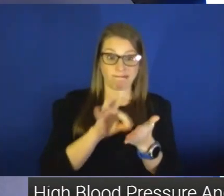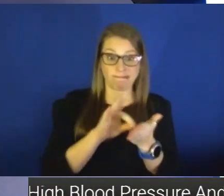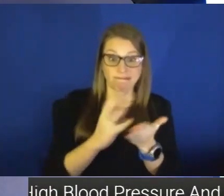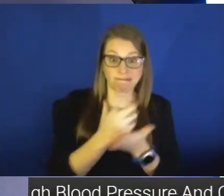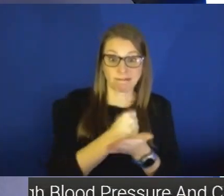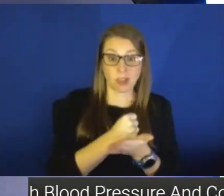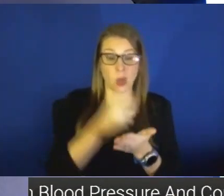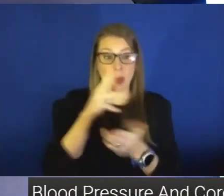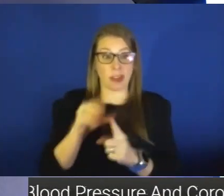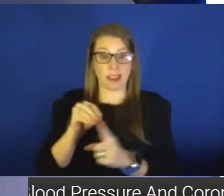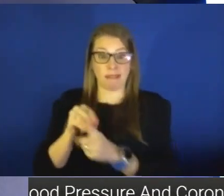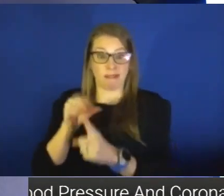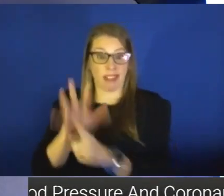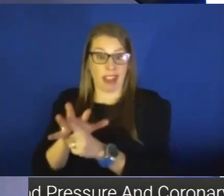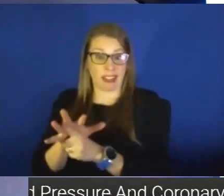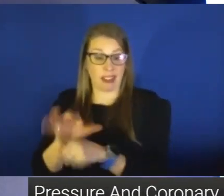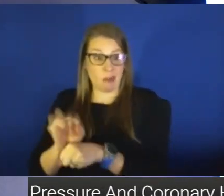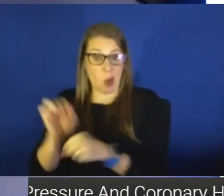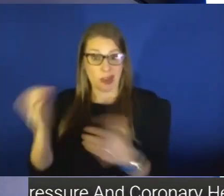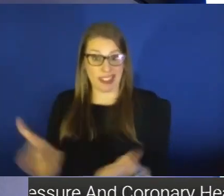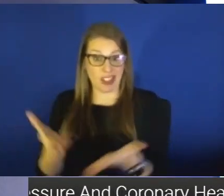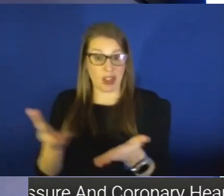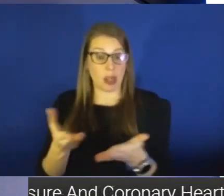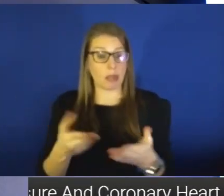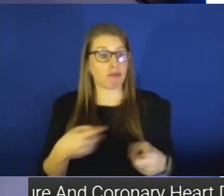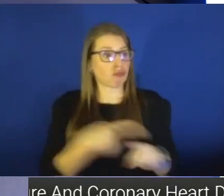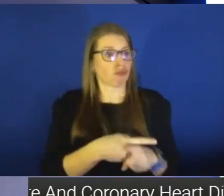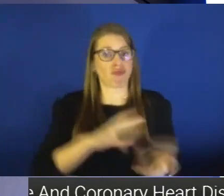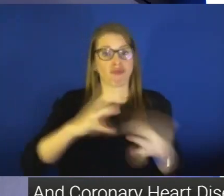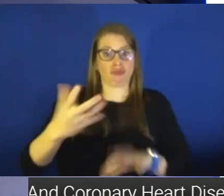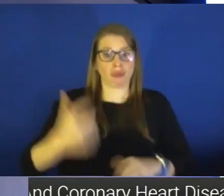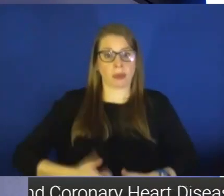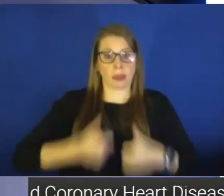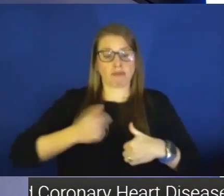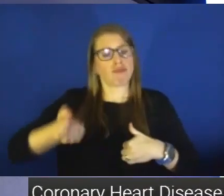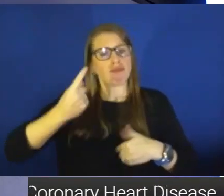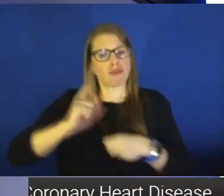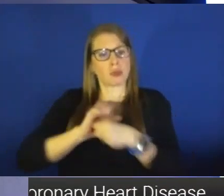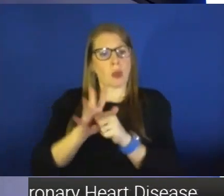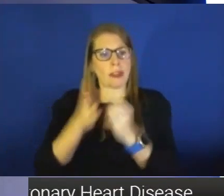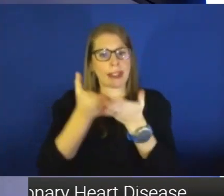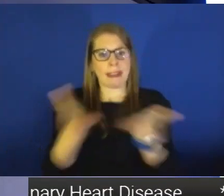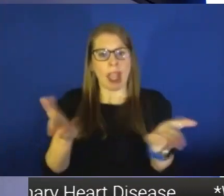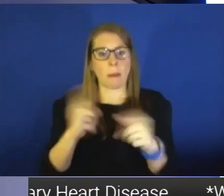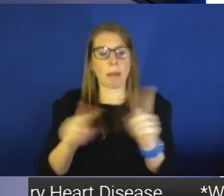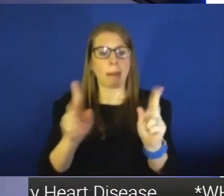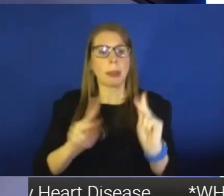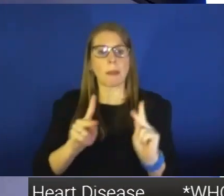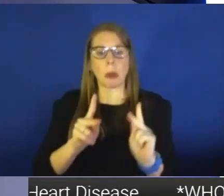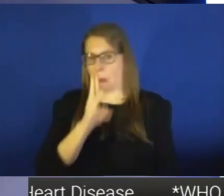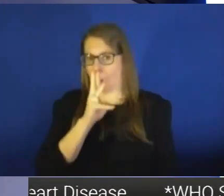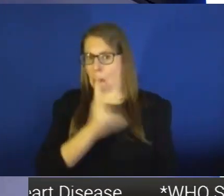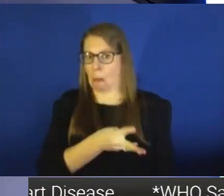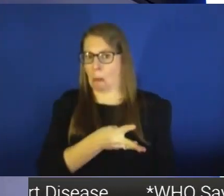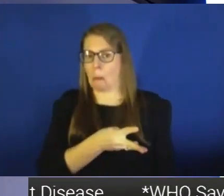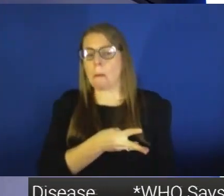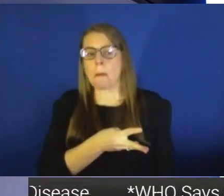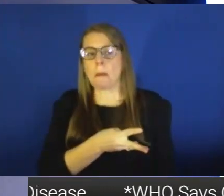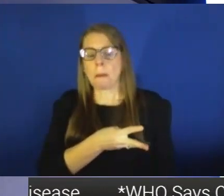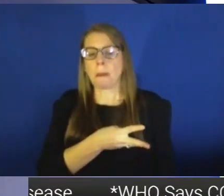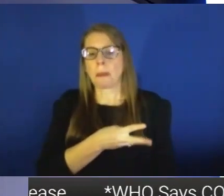metro like this where we see it interrupting life? We know COVID's there, but I think people have kind of turned the other cheek when it comes to it, as we well know.